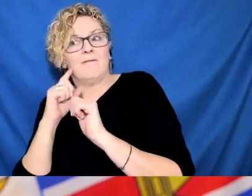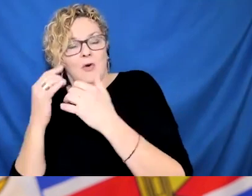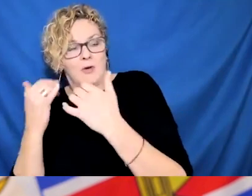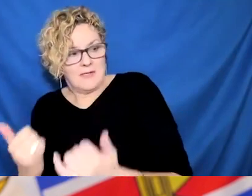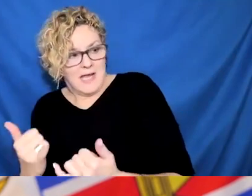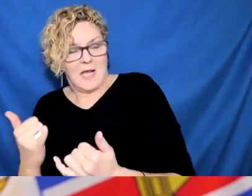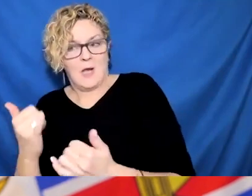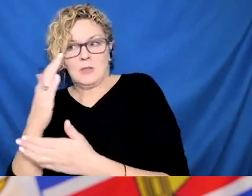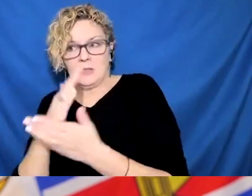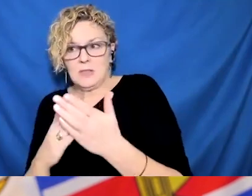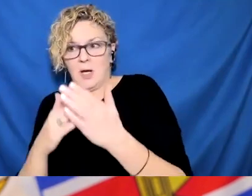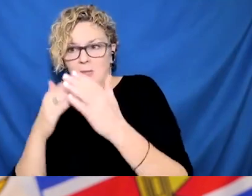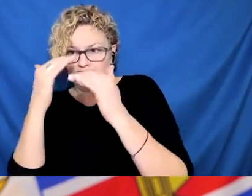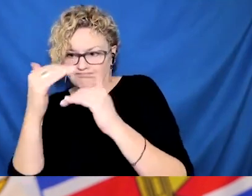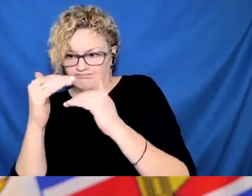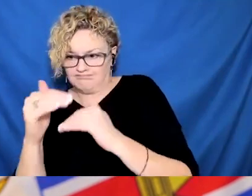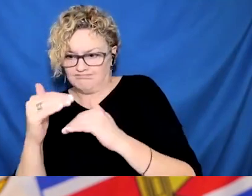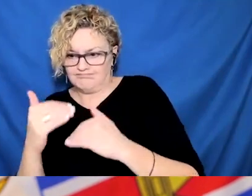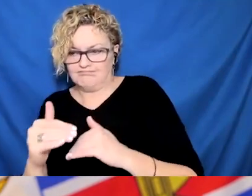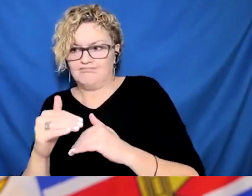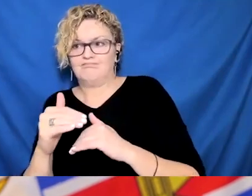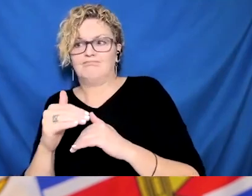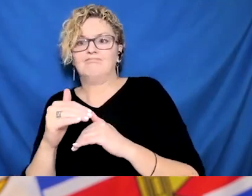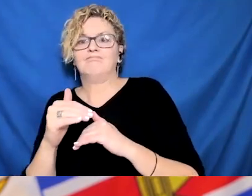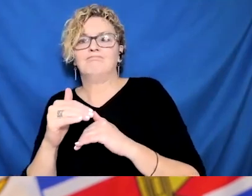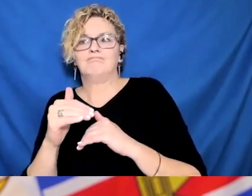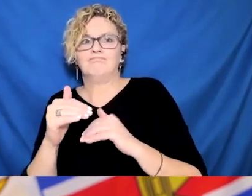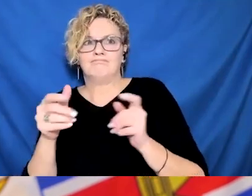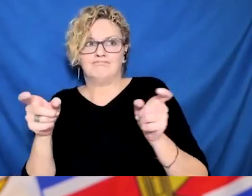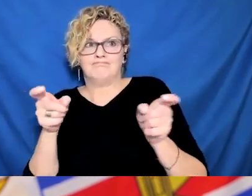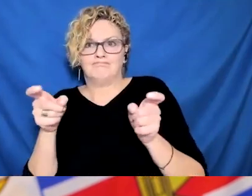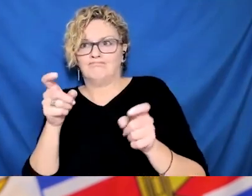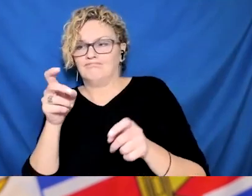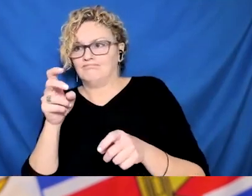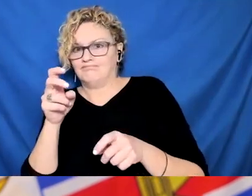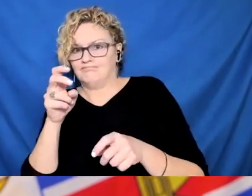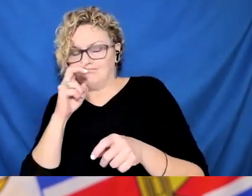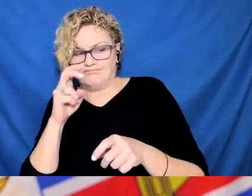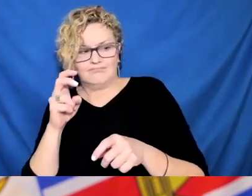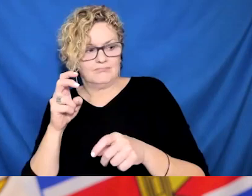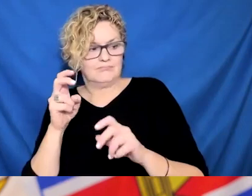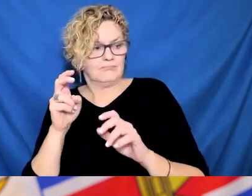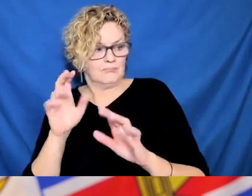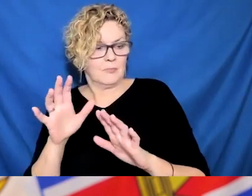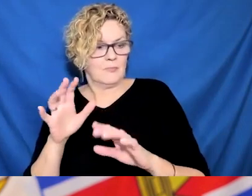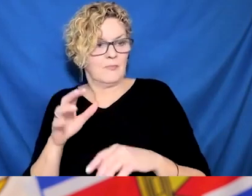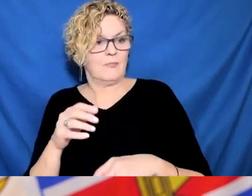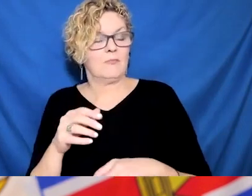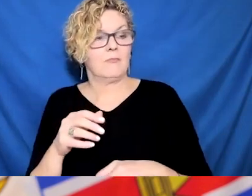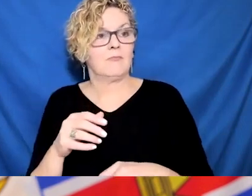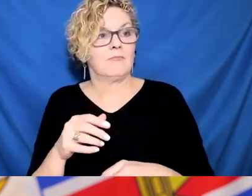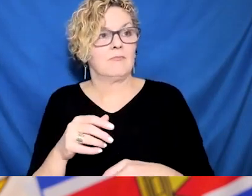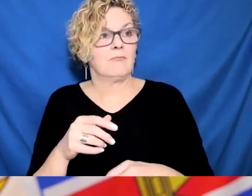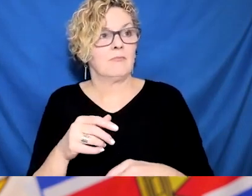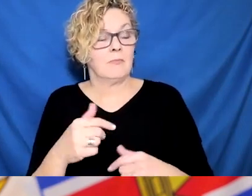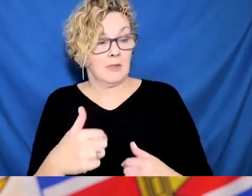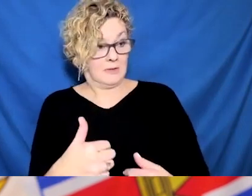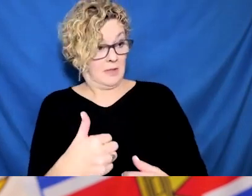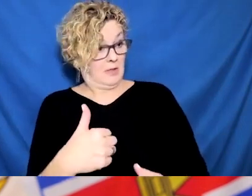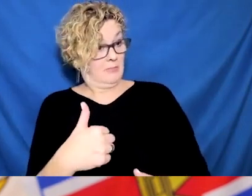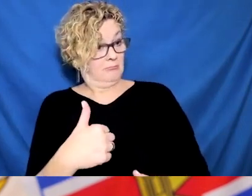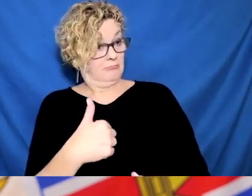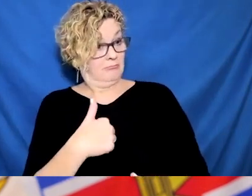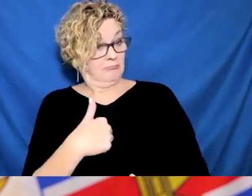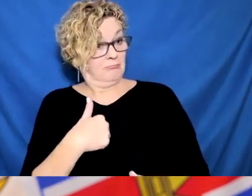last for longer than 10 days. And symptoms can, people can transmit. But your risk of transmitting goes